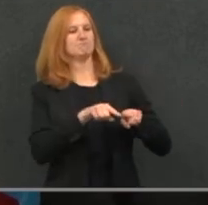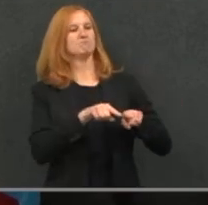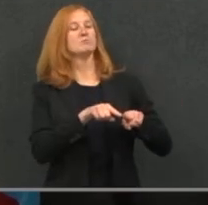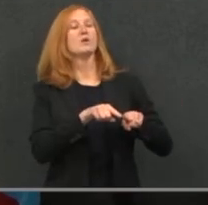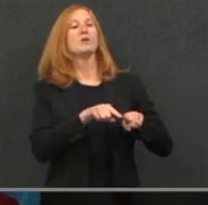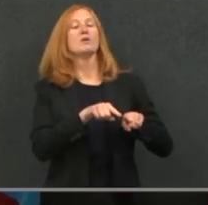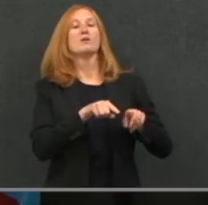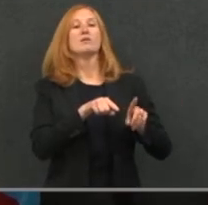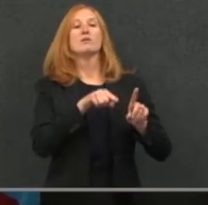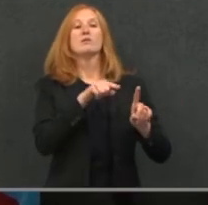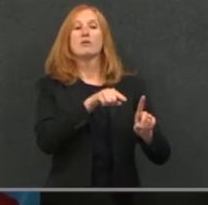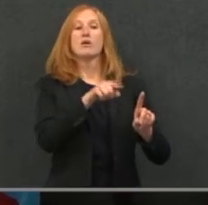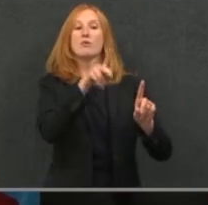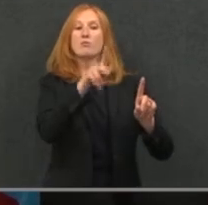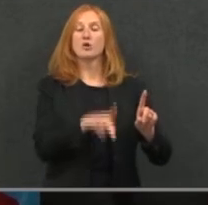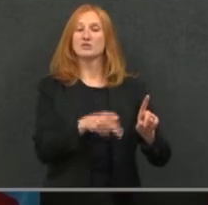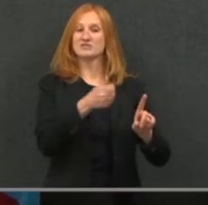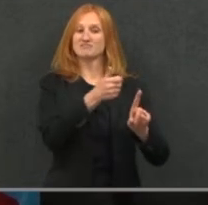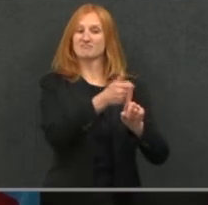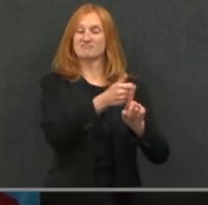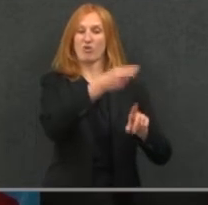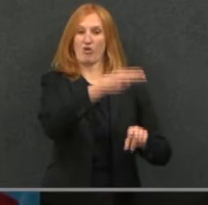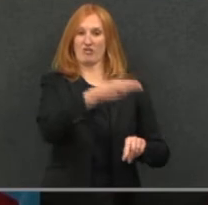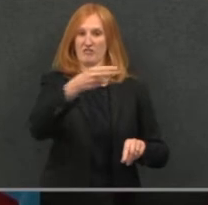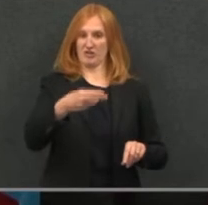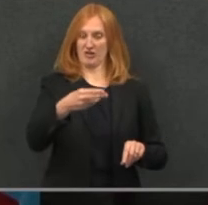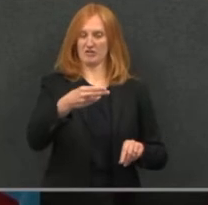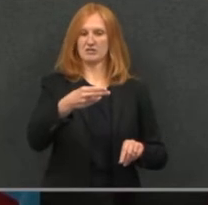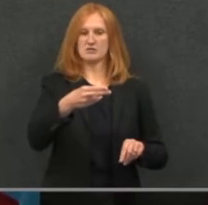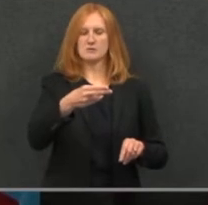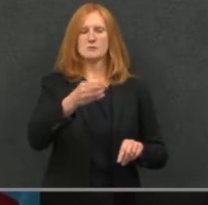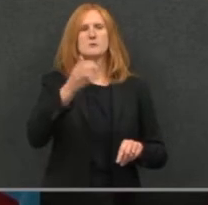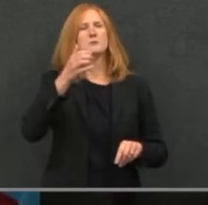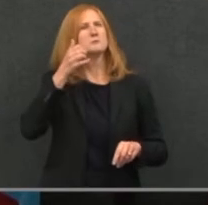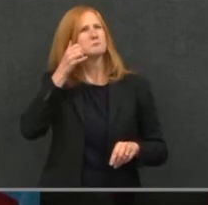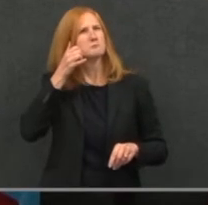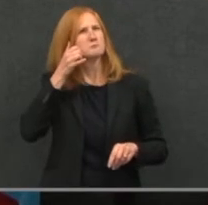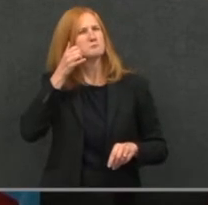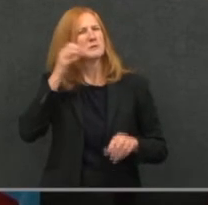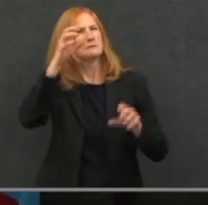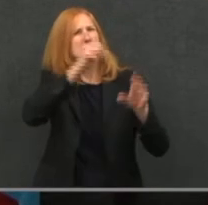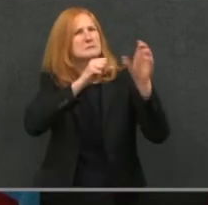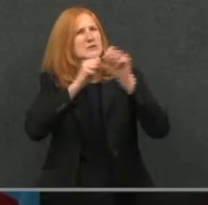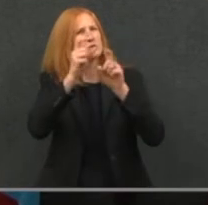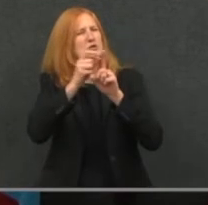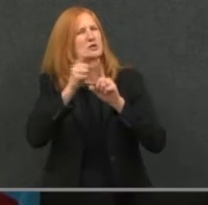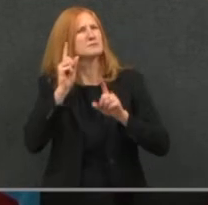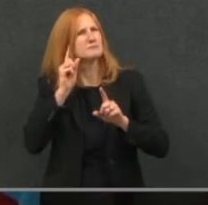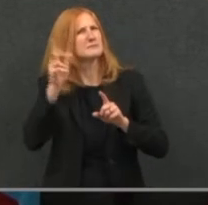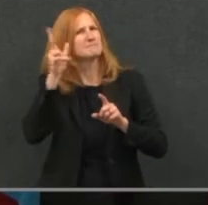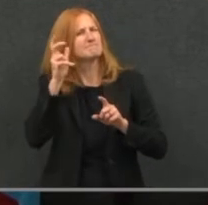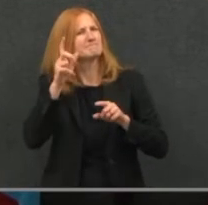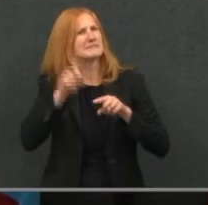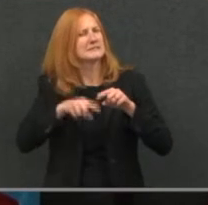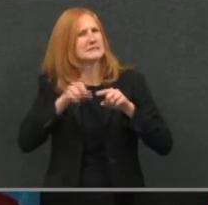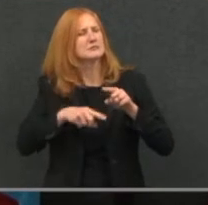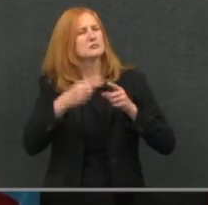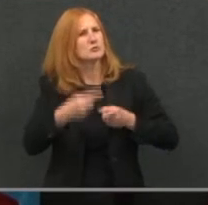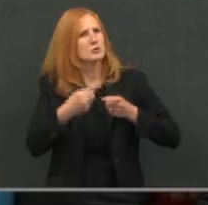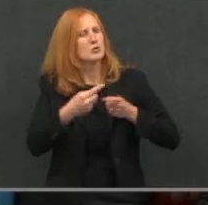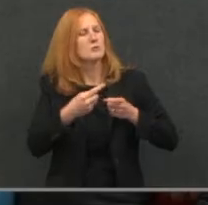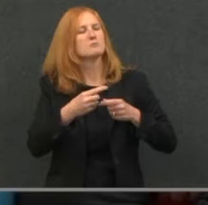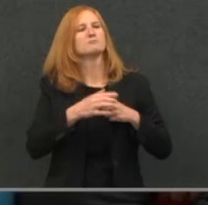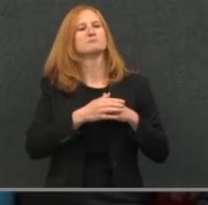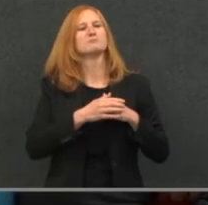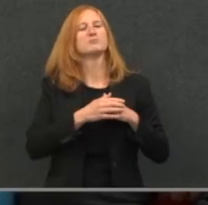That benefits someone who is hard of hearing and would have difficulty understanding what you've said on the telephone. So, if you can